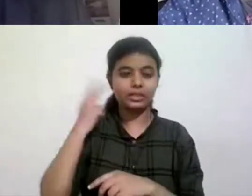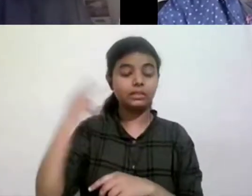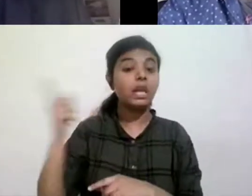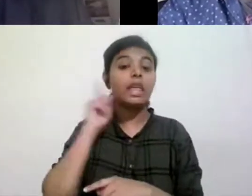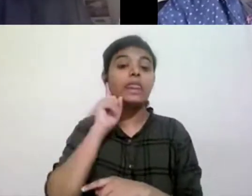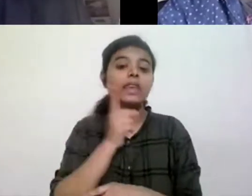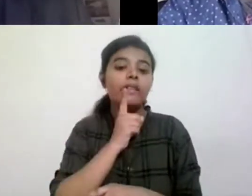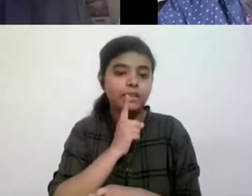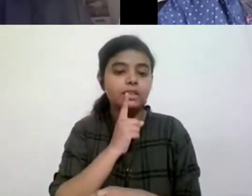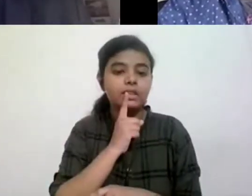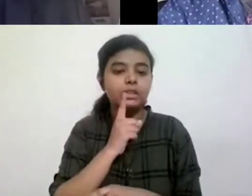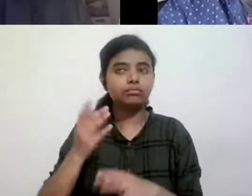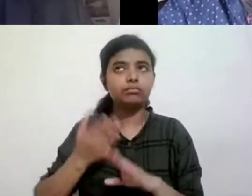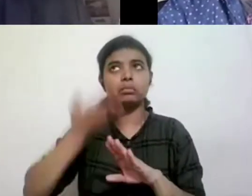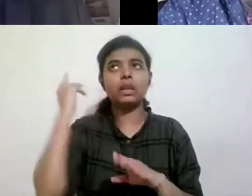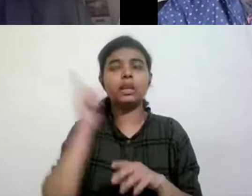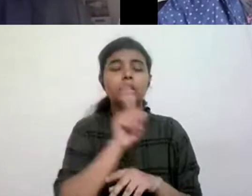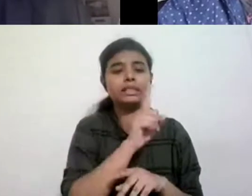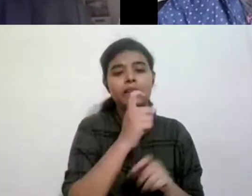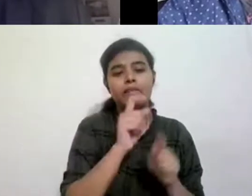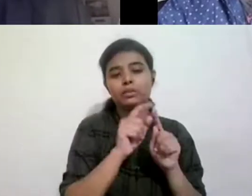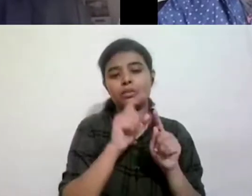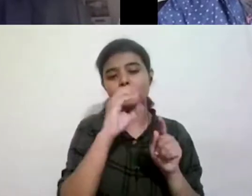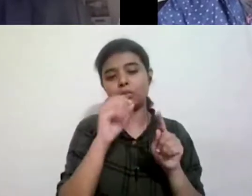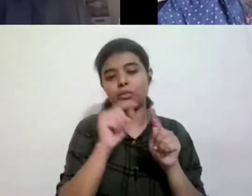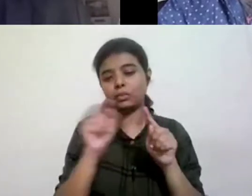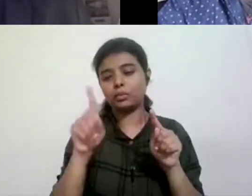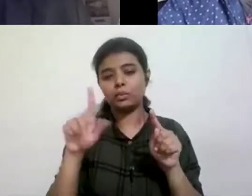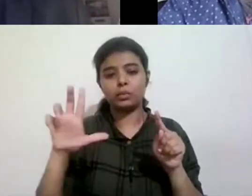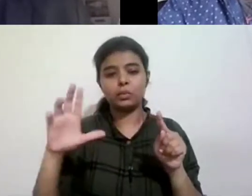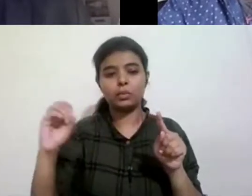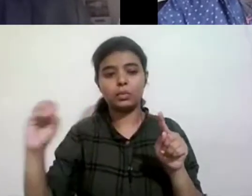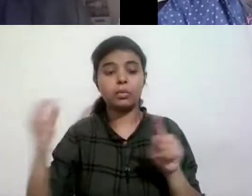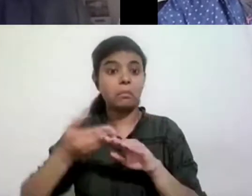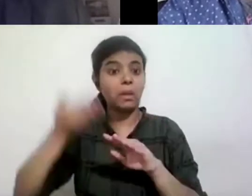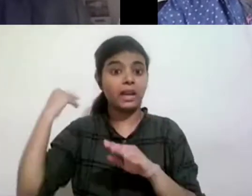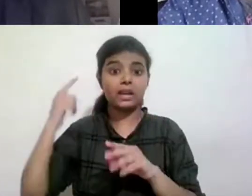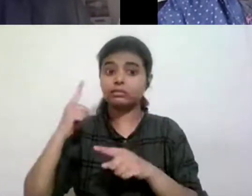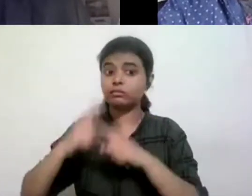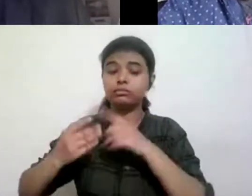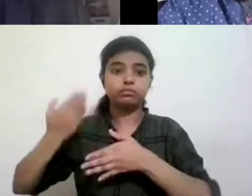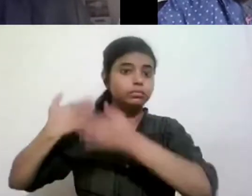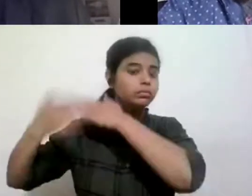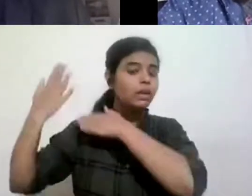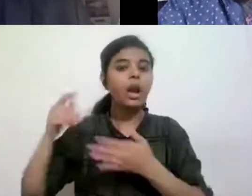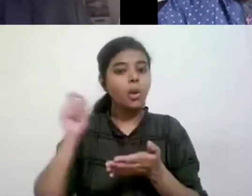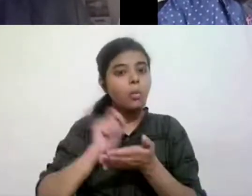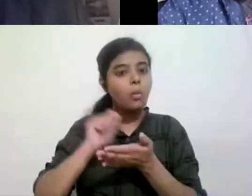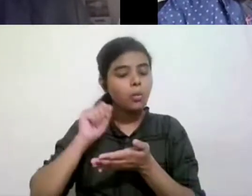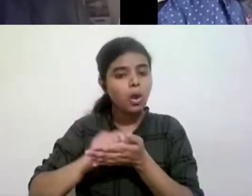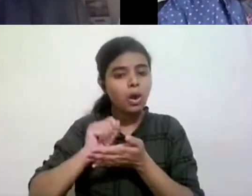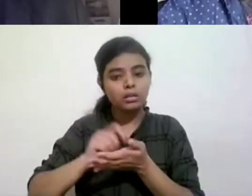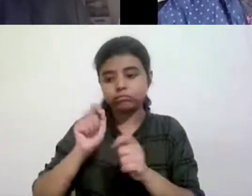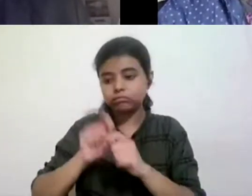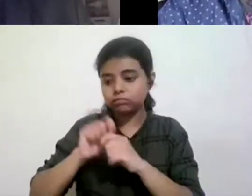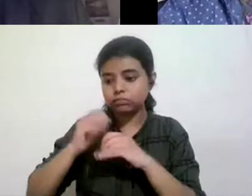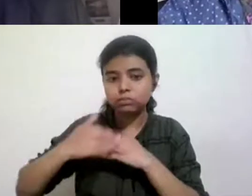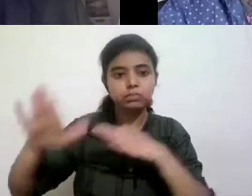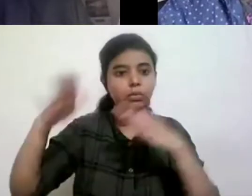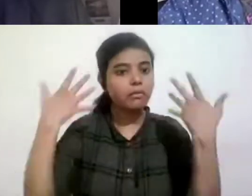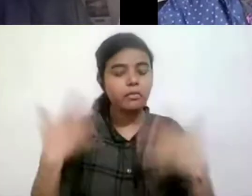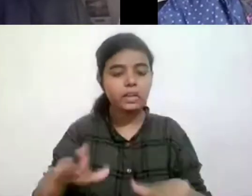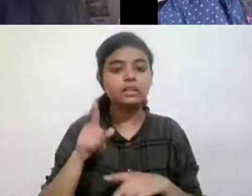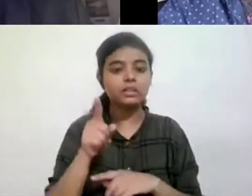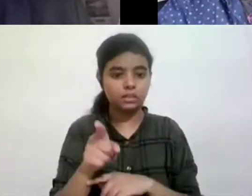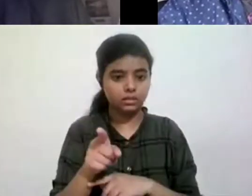in the 18th century. Uh, there's a lot more work on disability studies in the 18th century. So yeah, absolutely. That historical work needs to